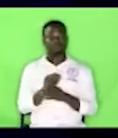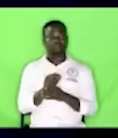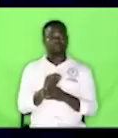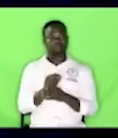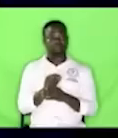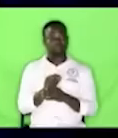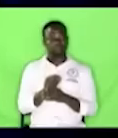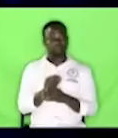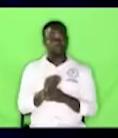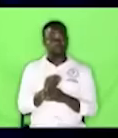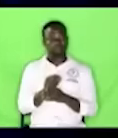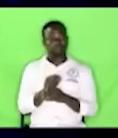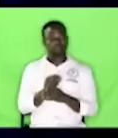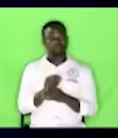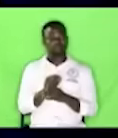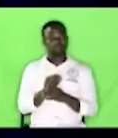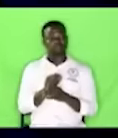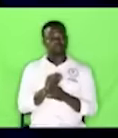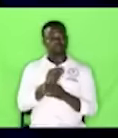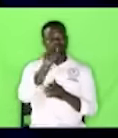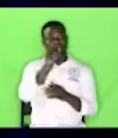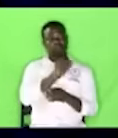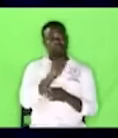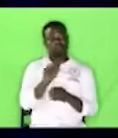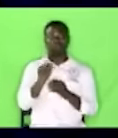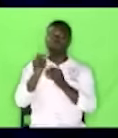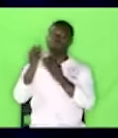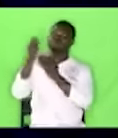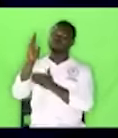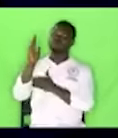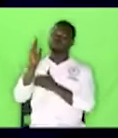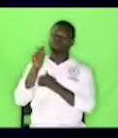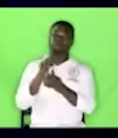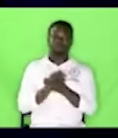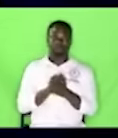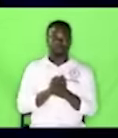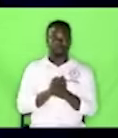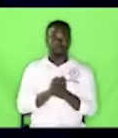yes it's okay therefore who go now listen